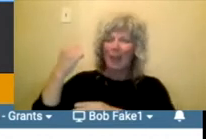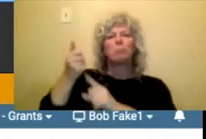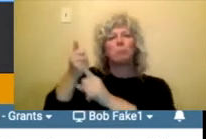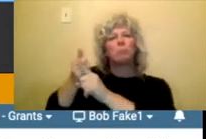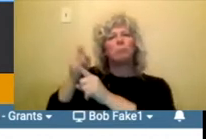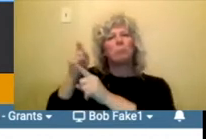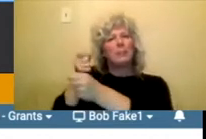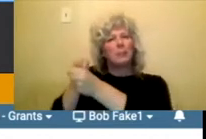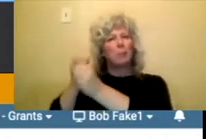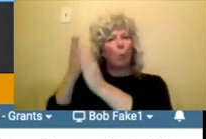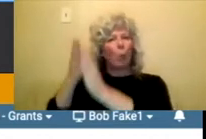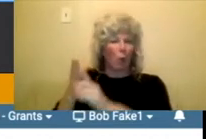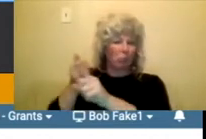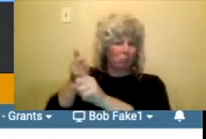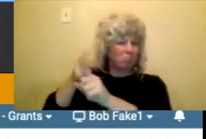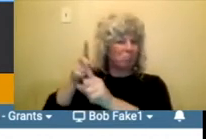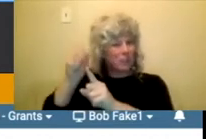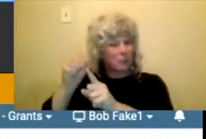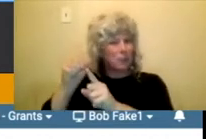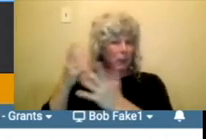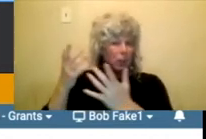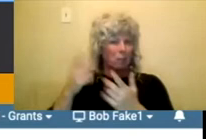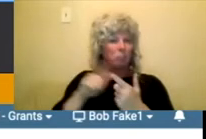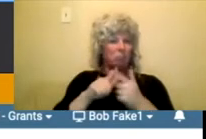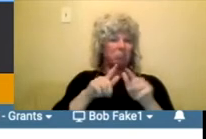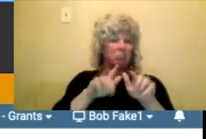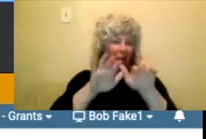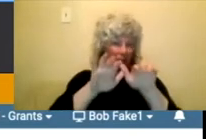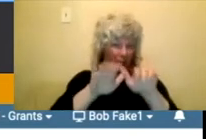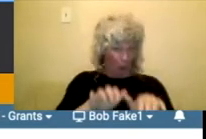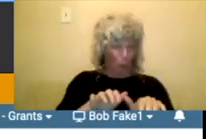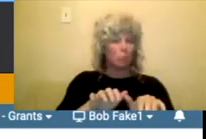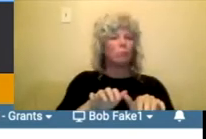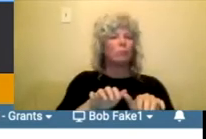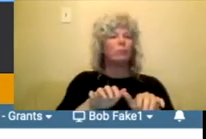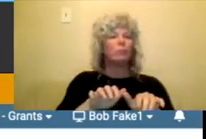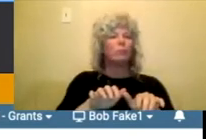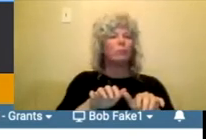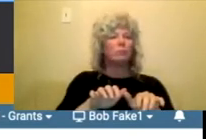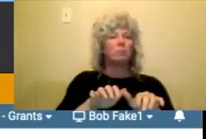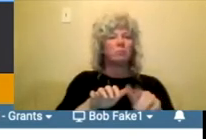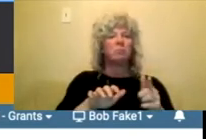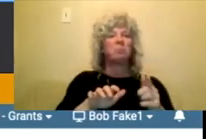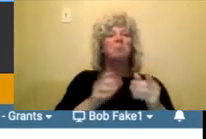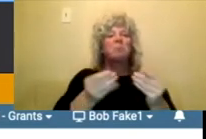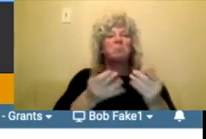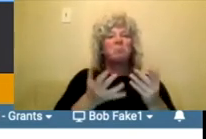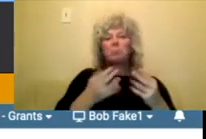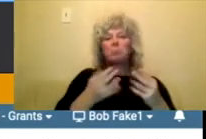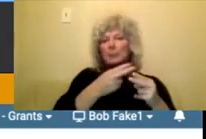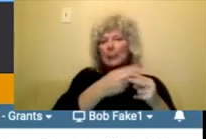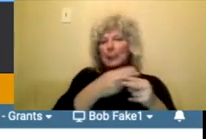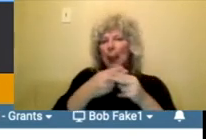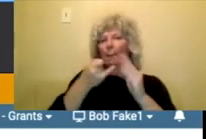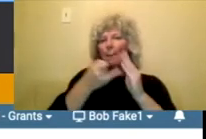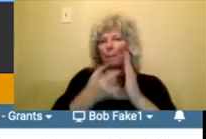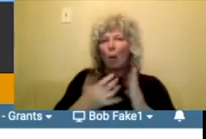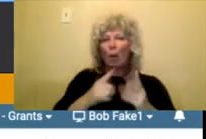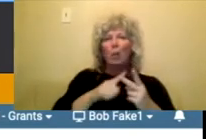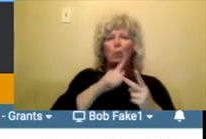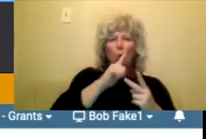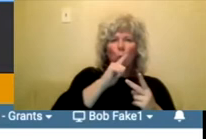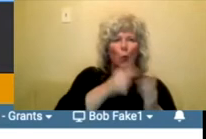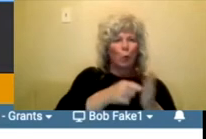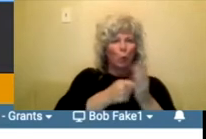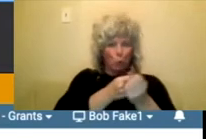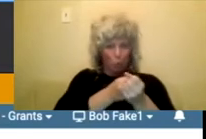to, or fill out this tab and let us know, um, who the artists are that you're working with that need this support.